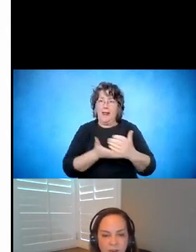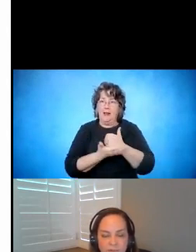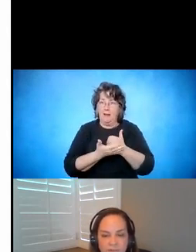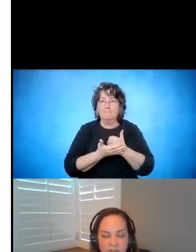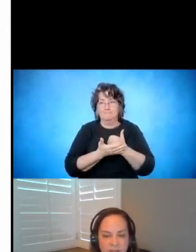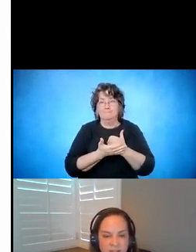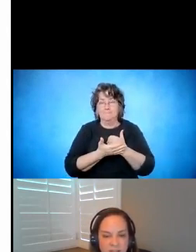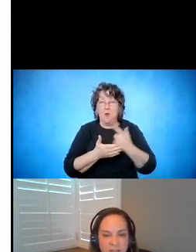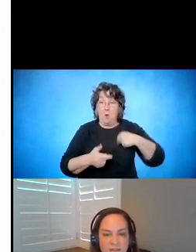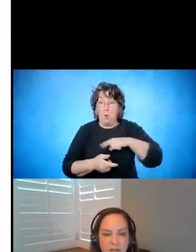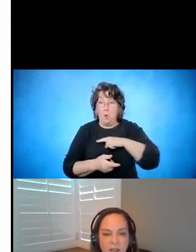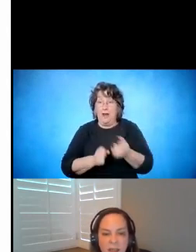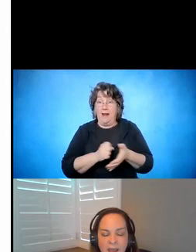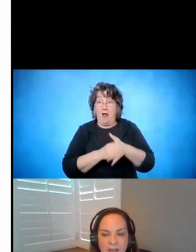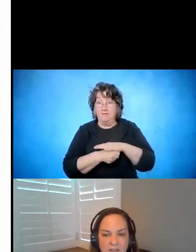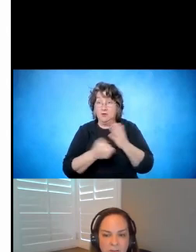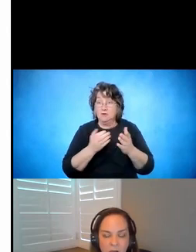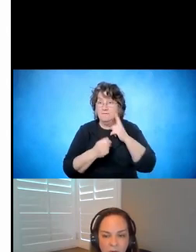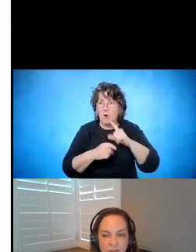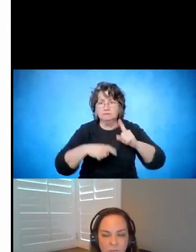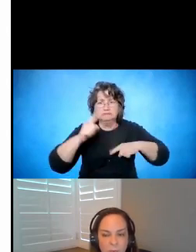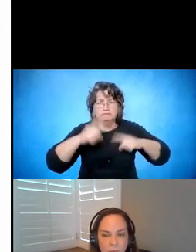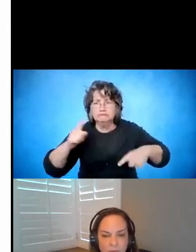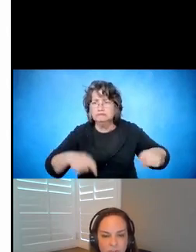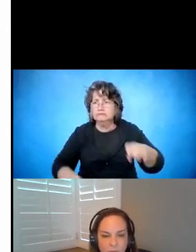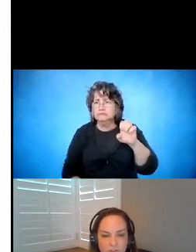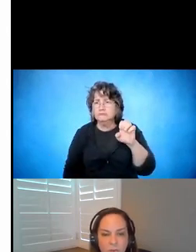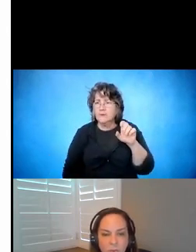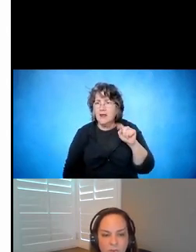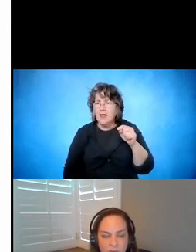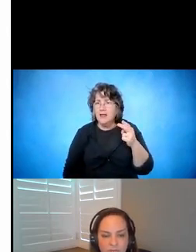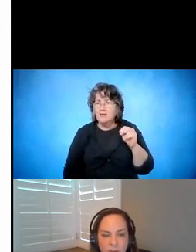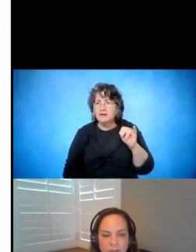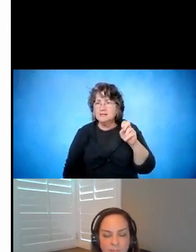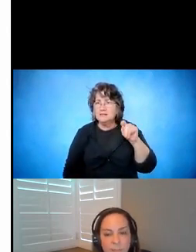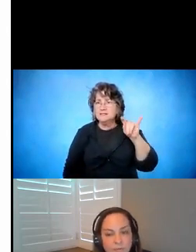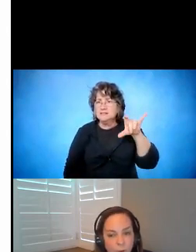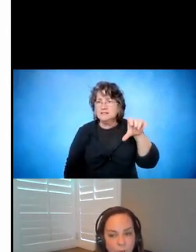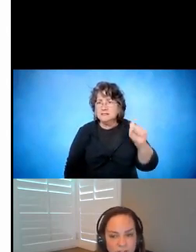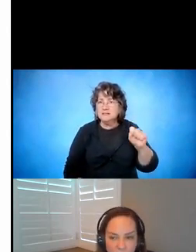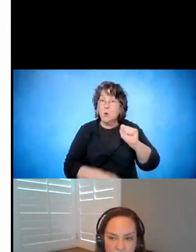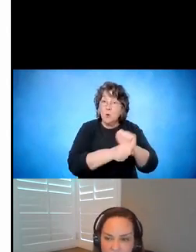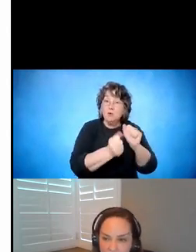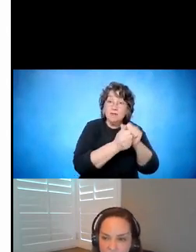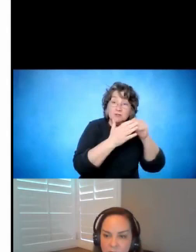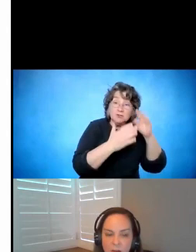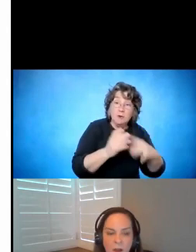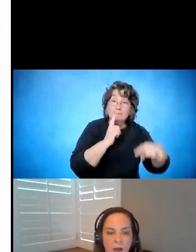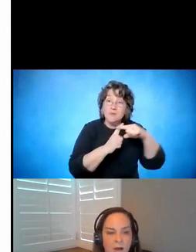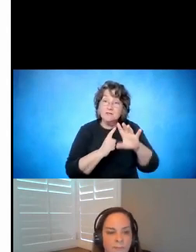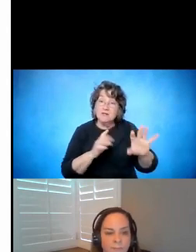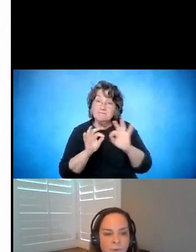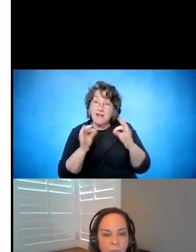different types of ethnicities. And not only did we work with the students, we worked with the families. But before we started this grant,